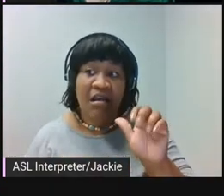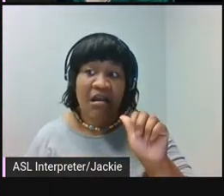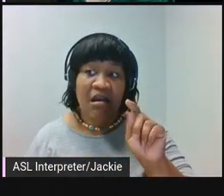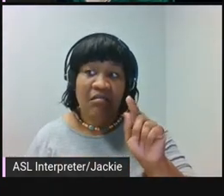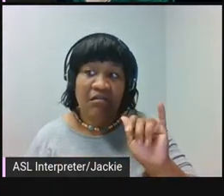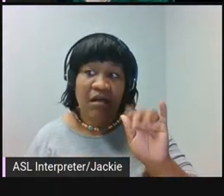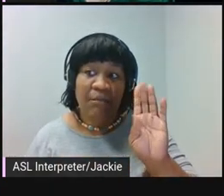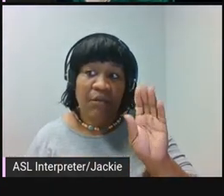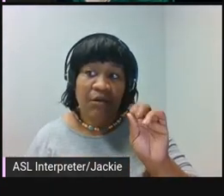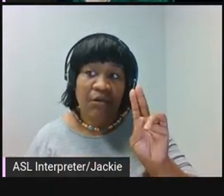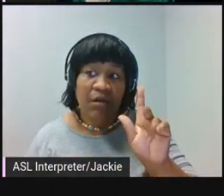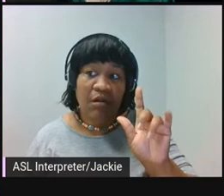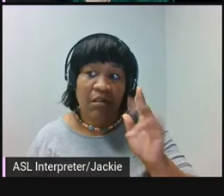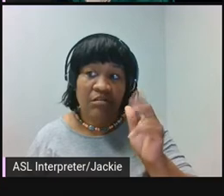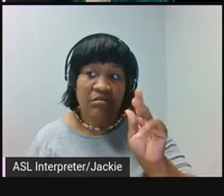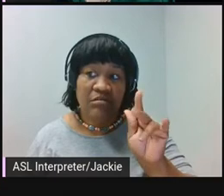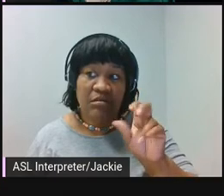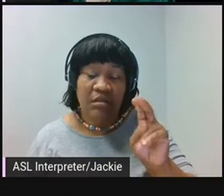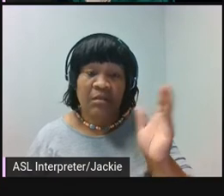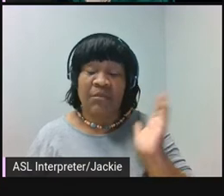formerly known as Montezuma.